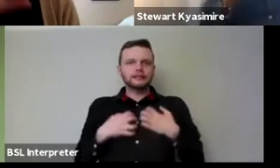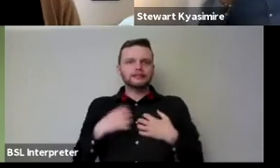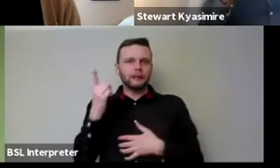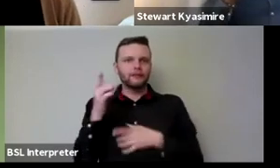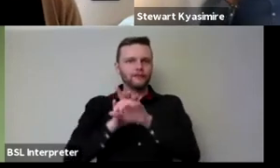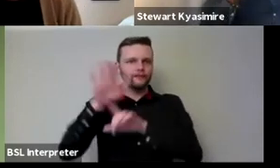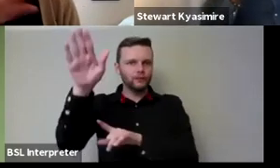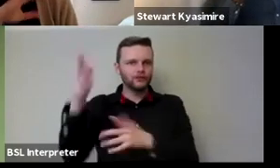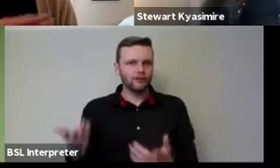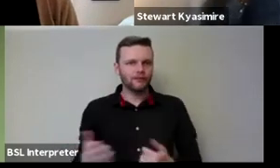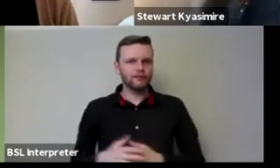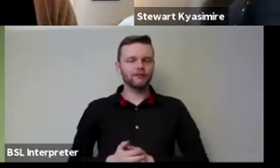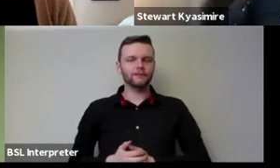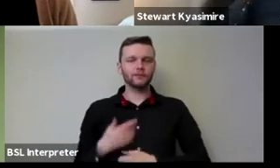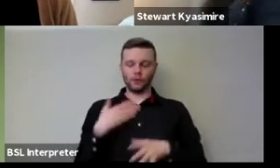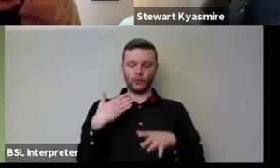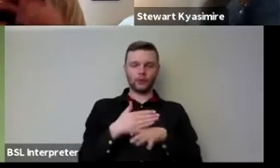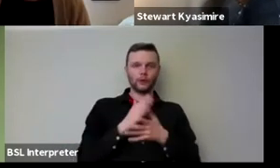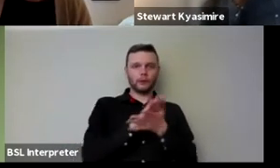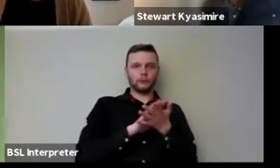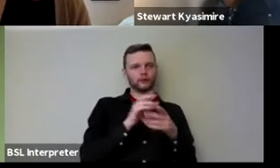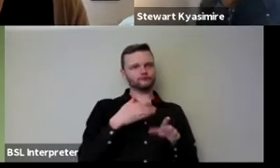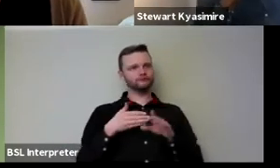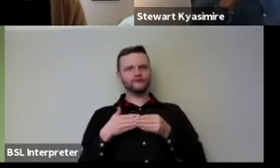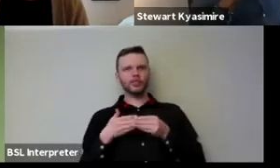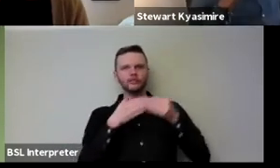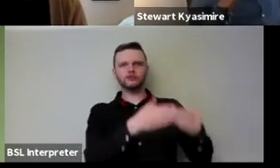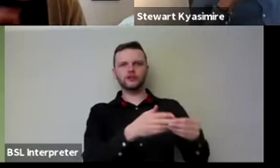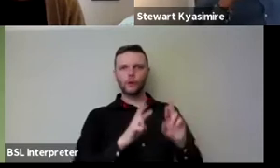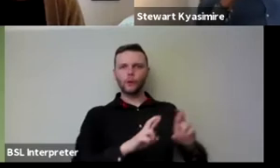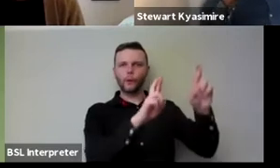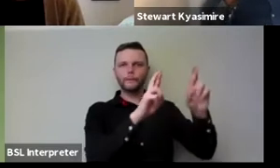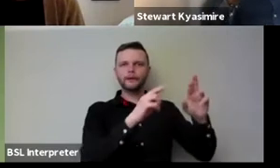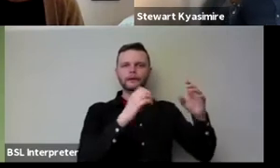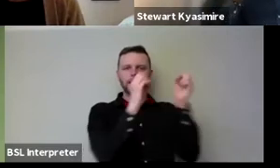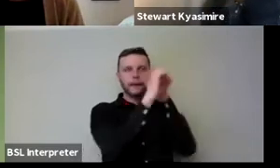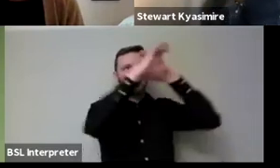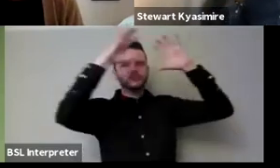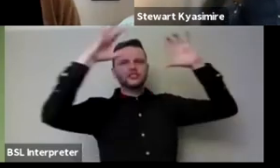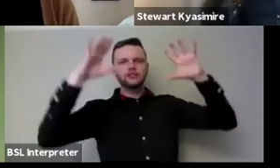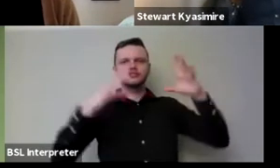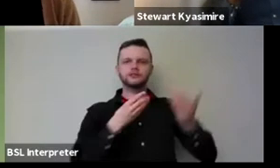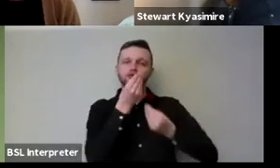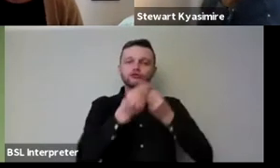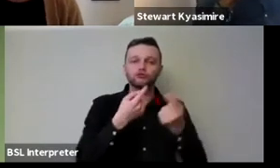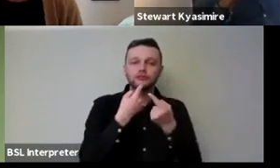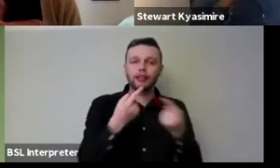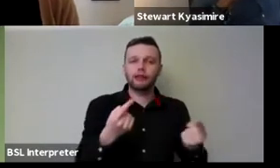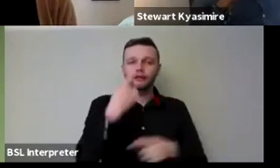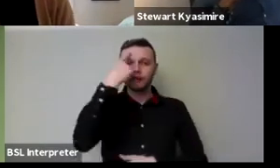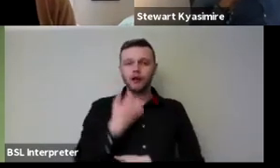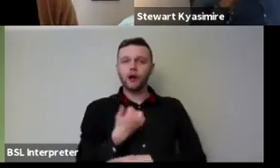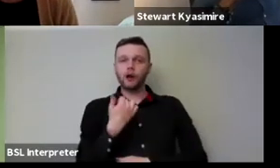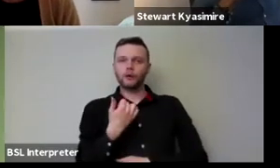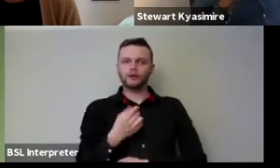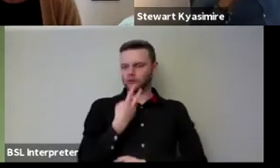and a bit of work i've been doing is around a journey of hope and around imagination and storytelling and how you tell better futures and how the like the